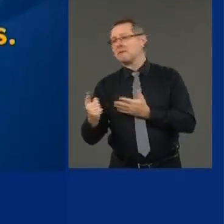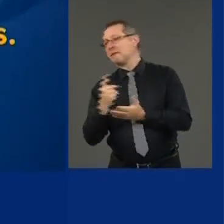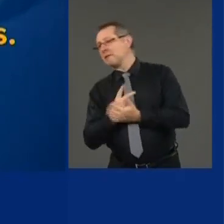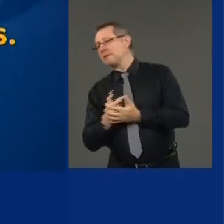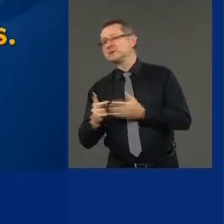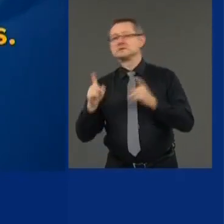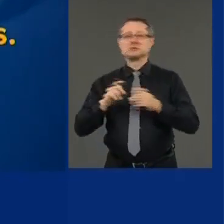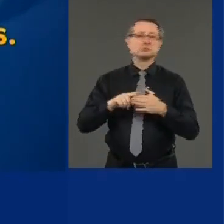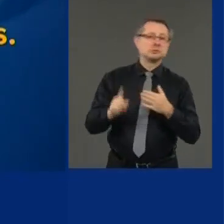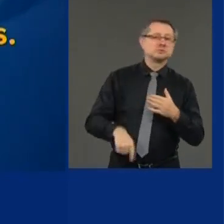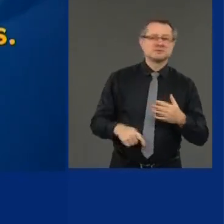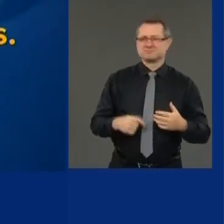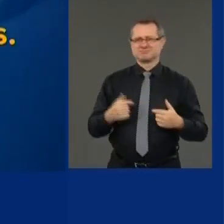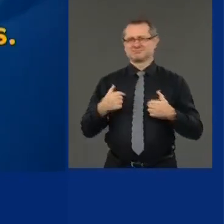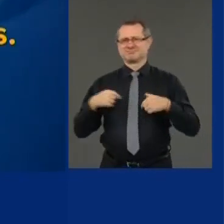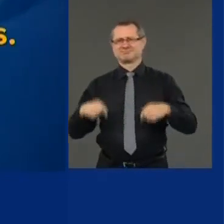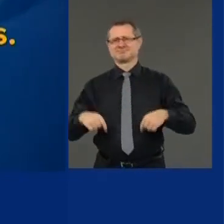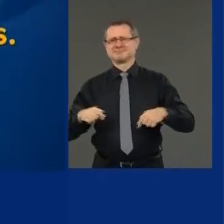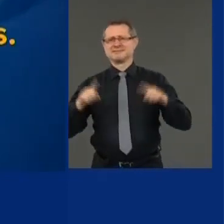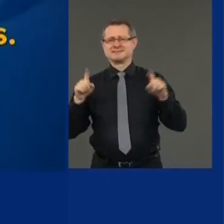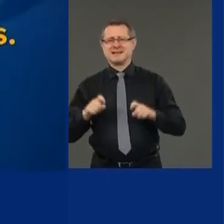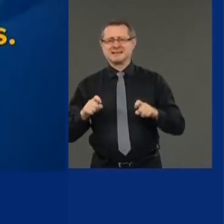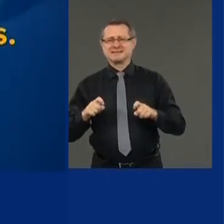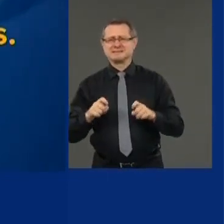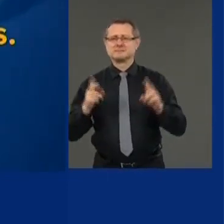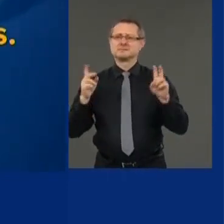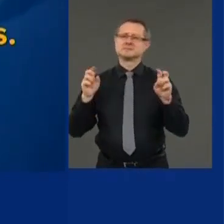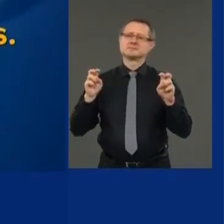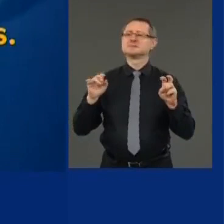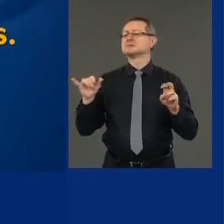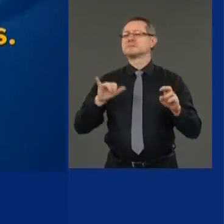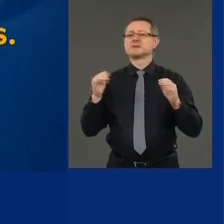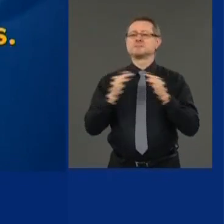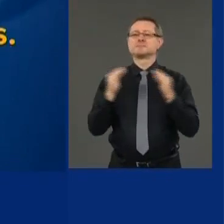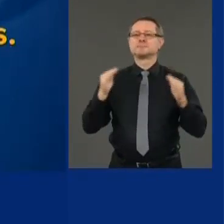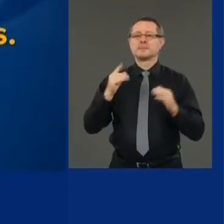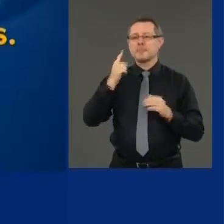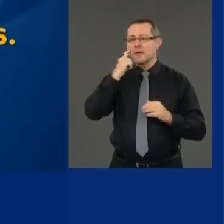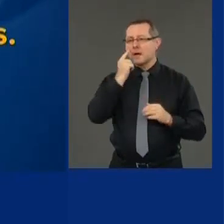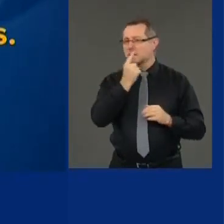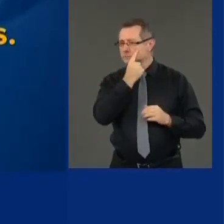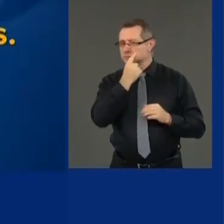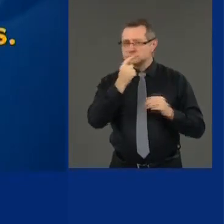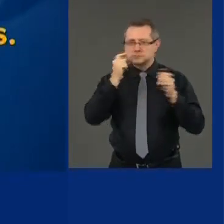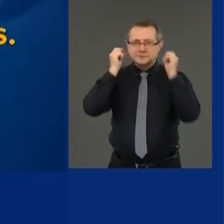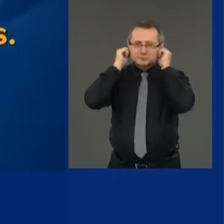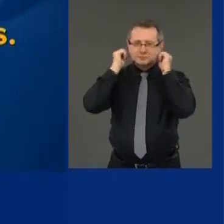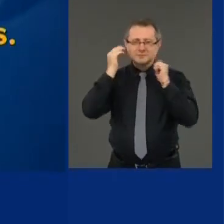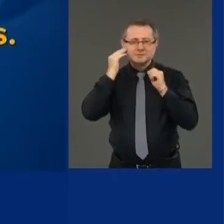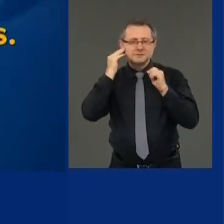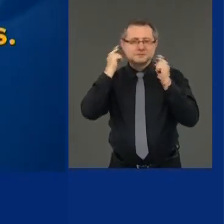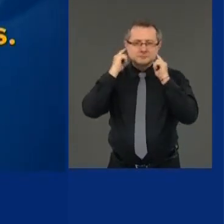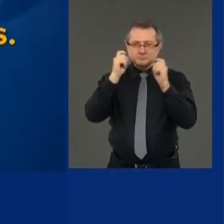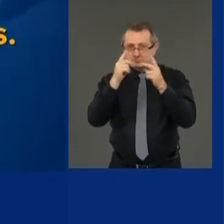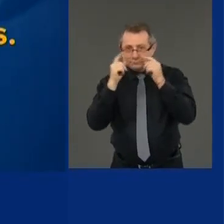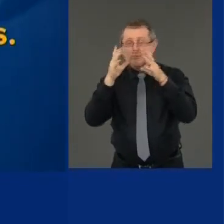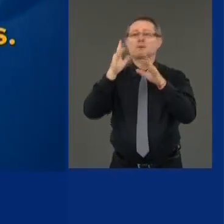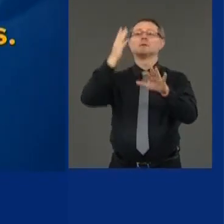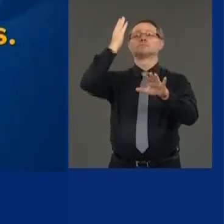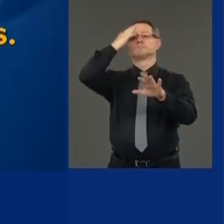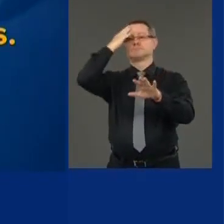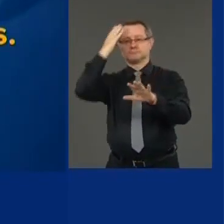your eyes and ears in this situation. Uh, everything is anecdotal without testing.